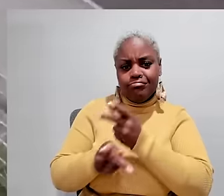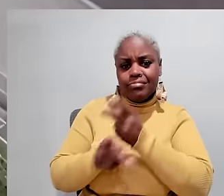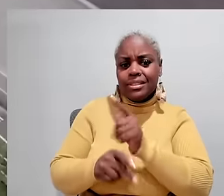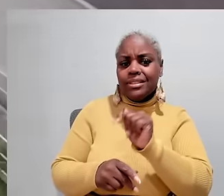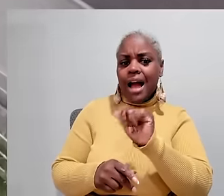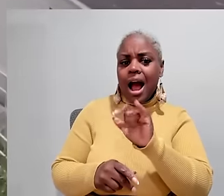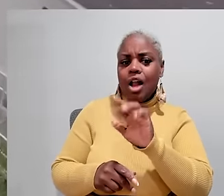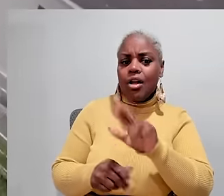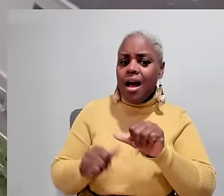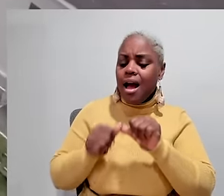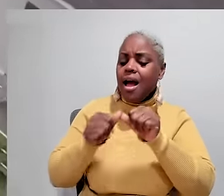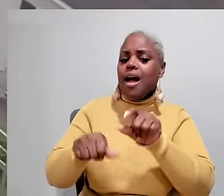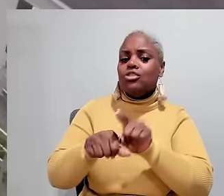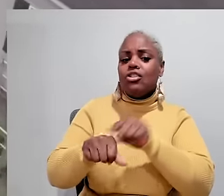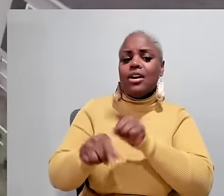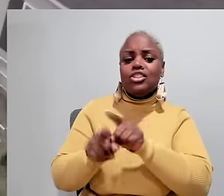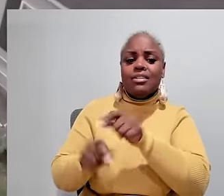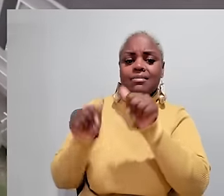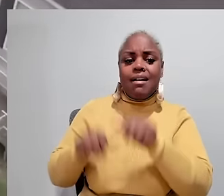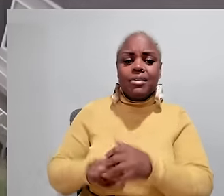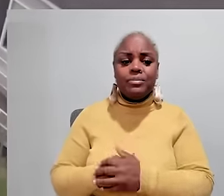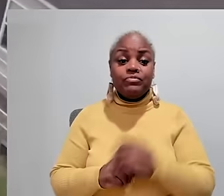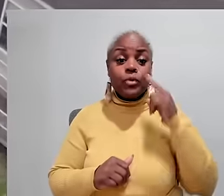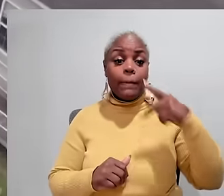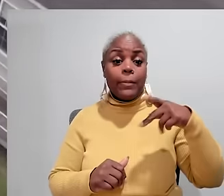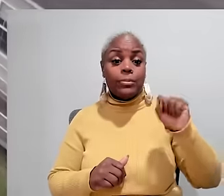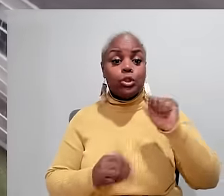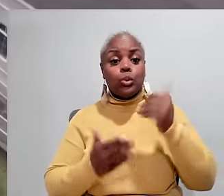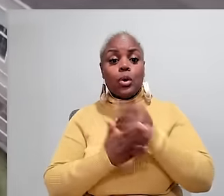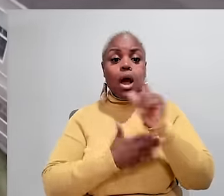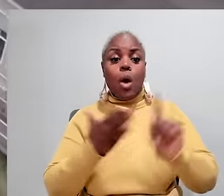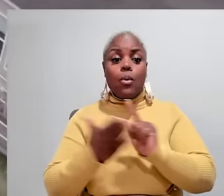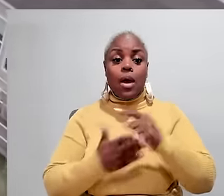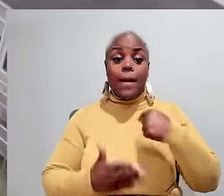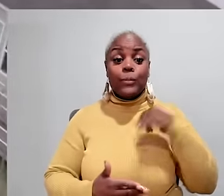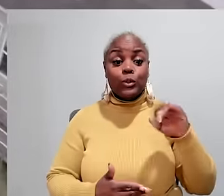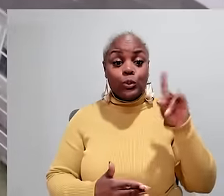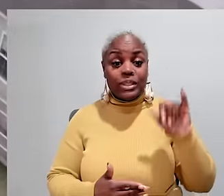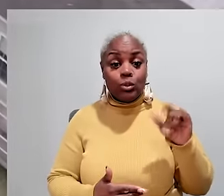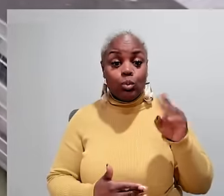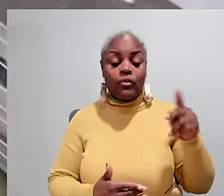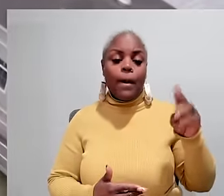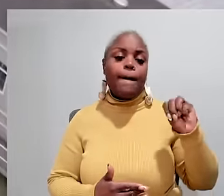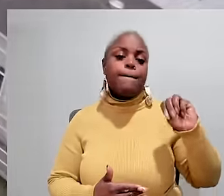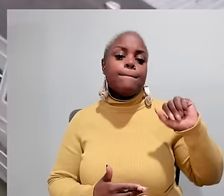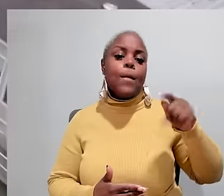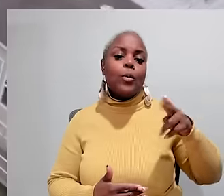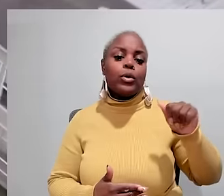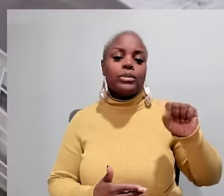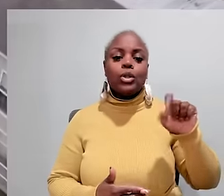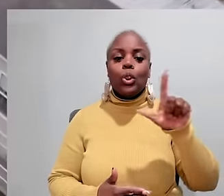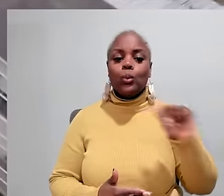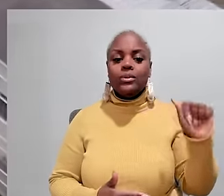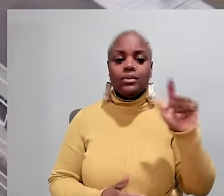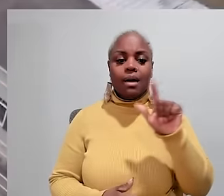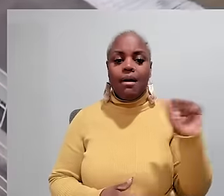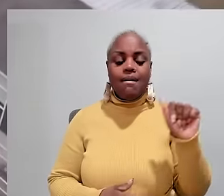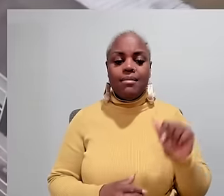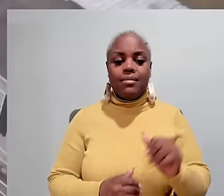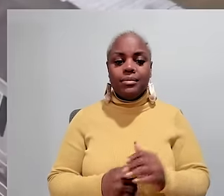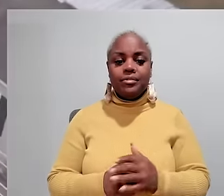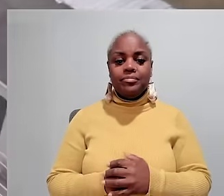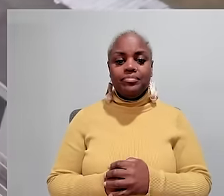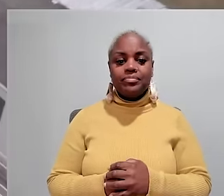and she says she'll keep caring for Tyler as long as she can for the PBS NewsHour